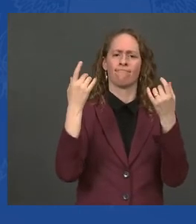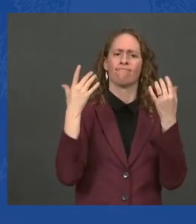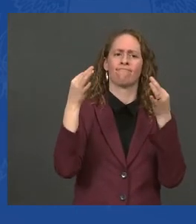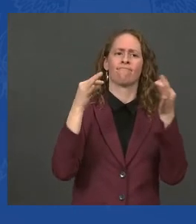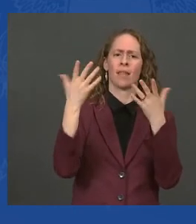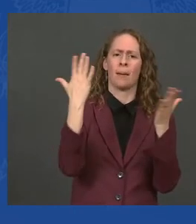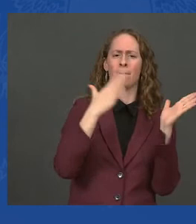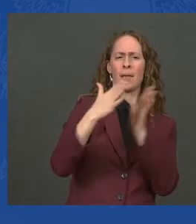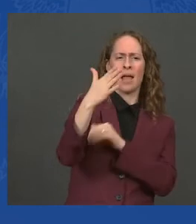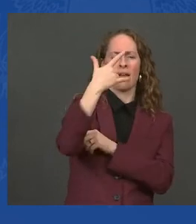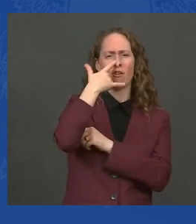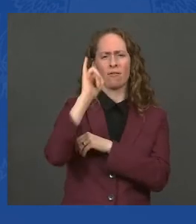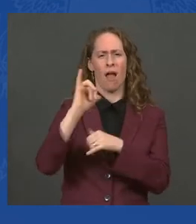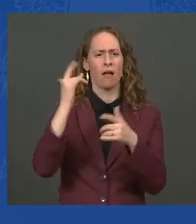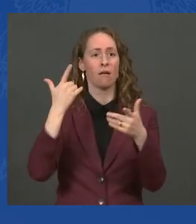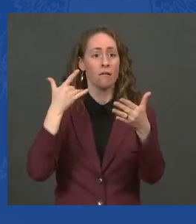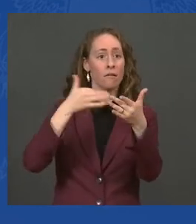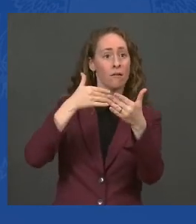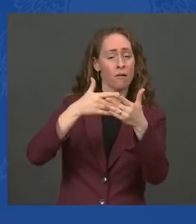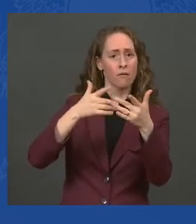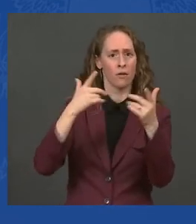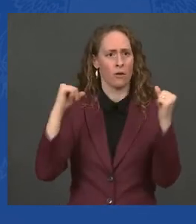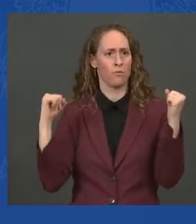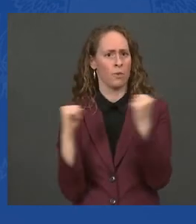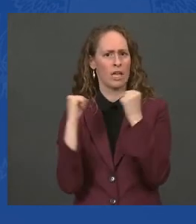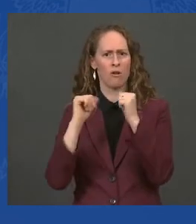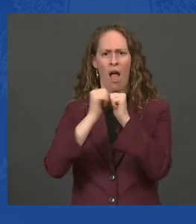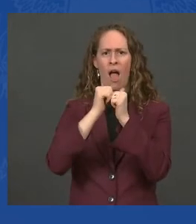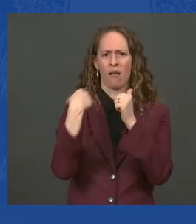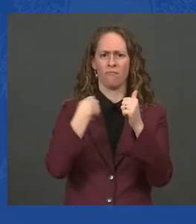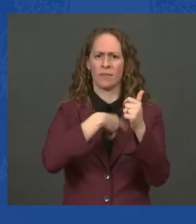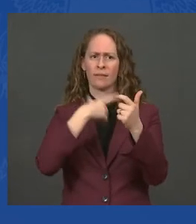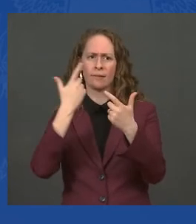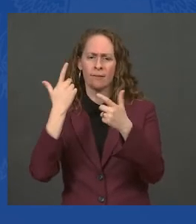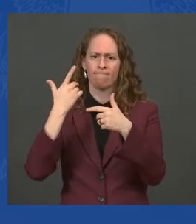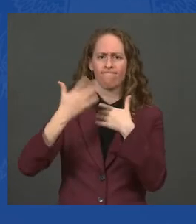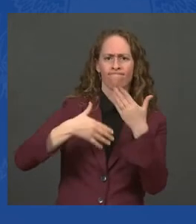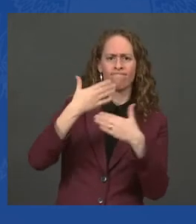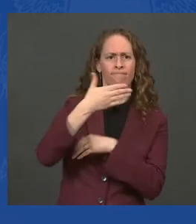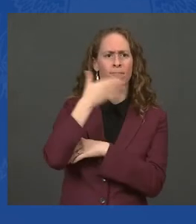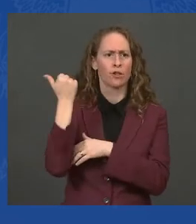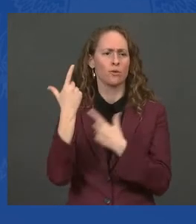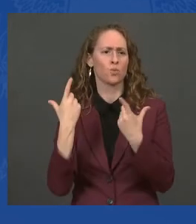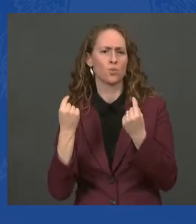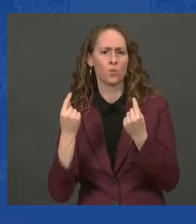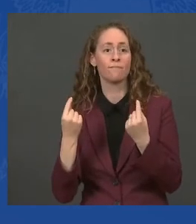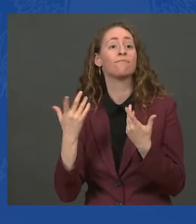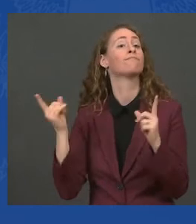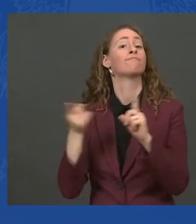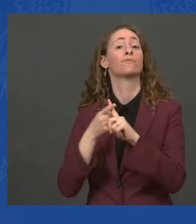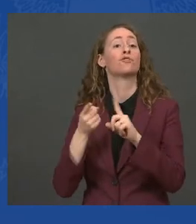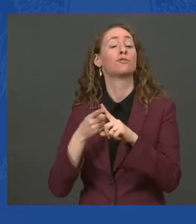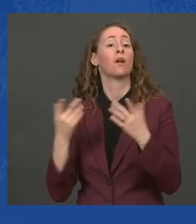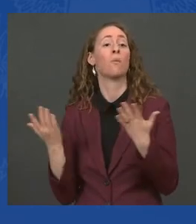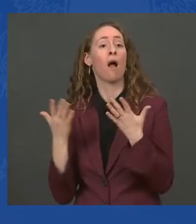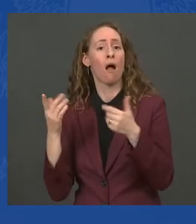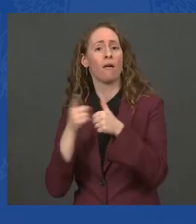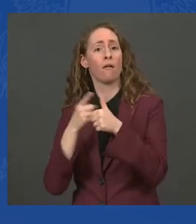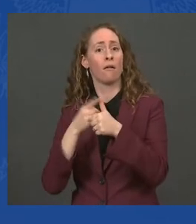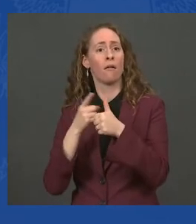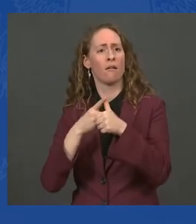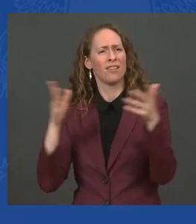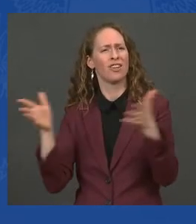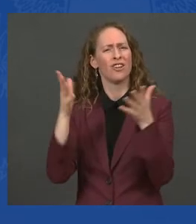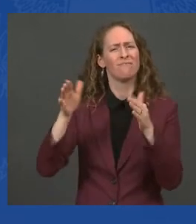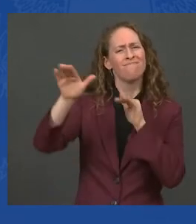recovery. They include, number one, expanding our nationwide booster campaign with more outreach, more appointments,